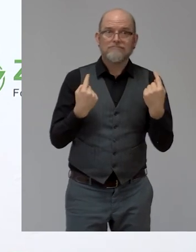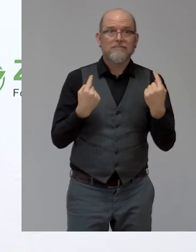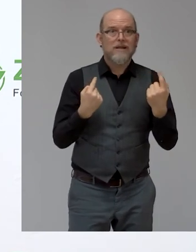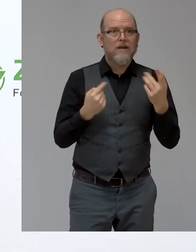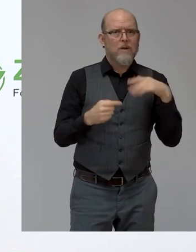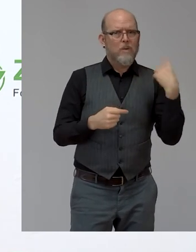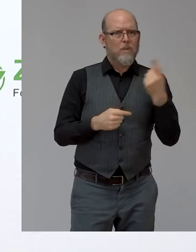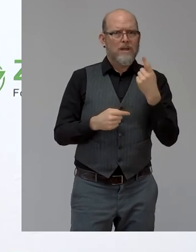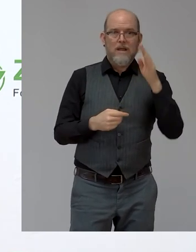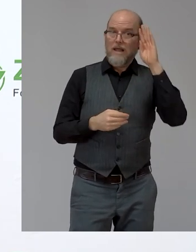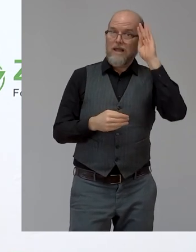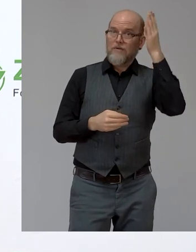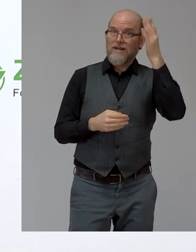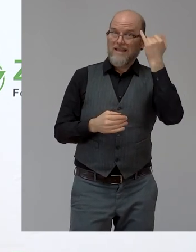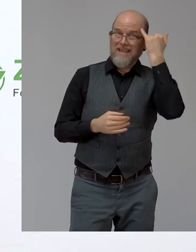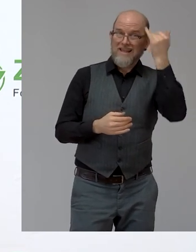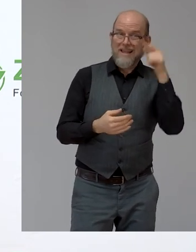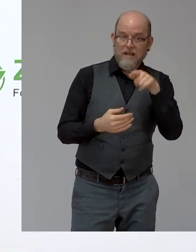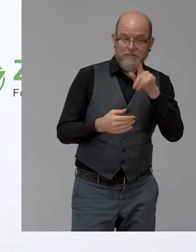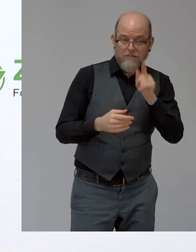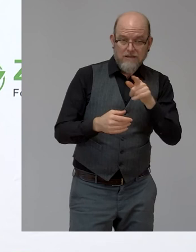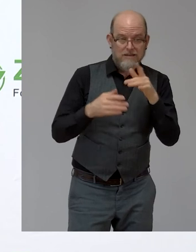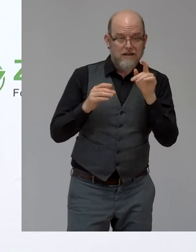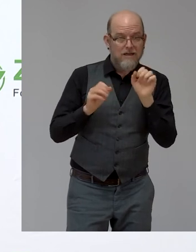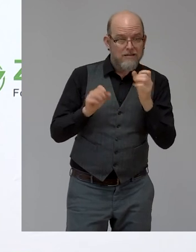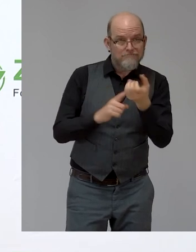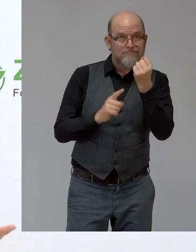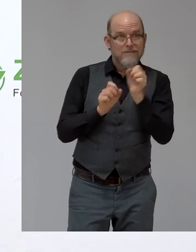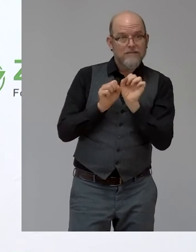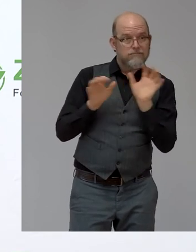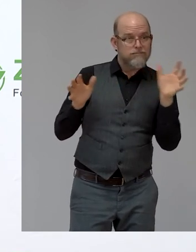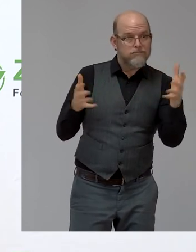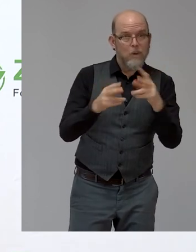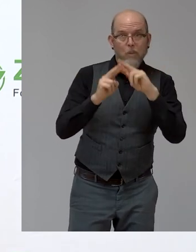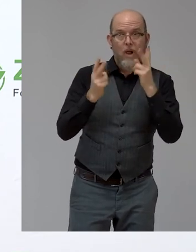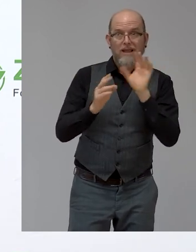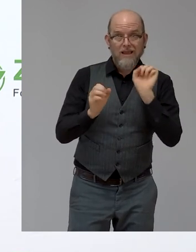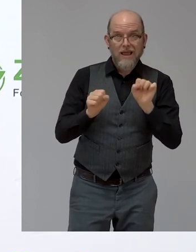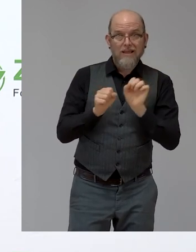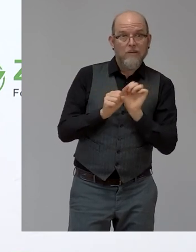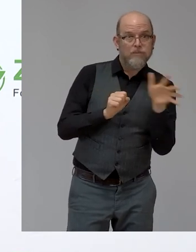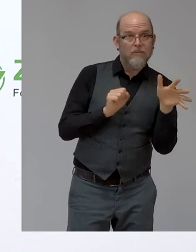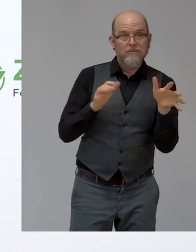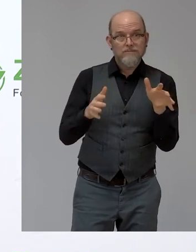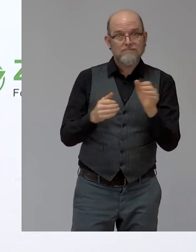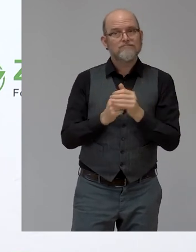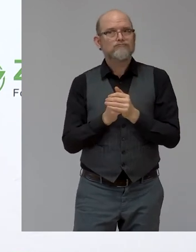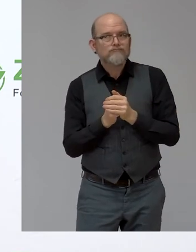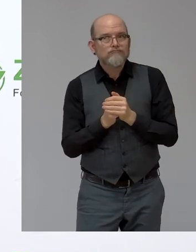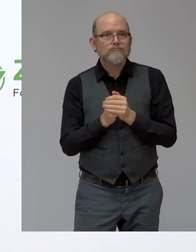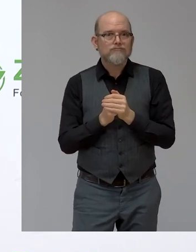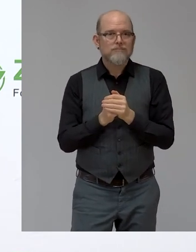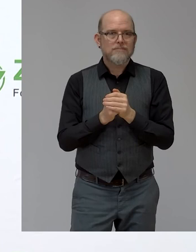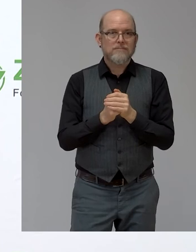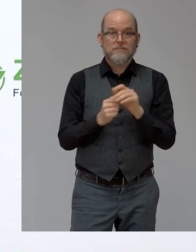ideas to this community that want to share, that want to connect and that want to enlarge this community of